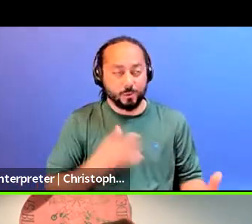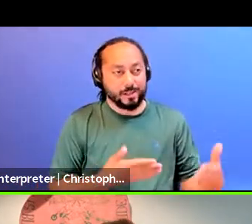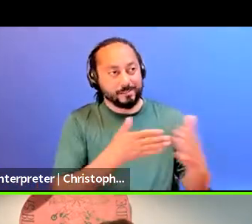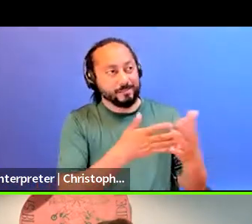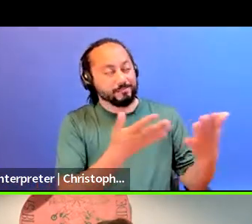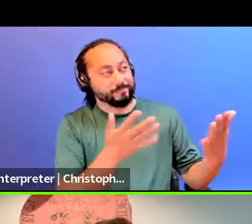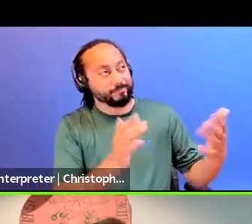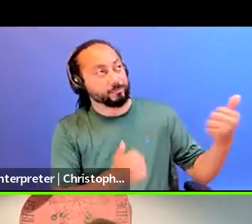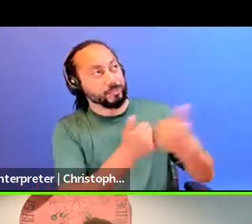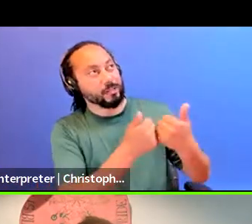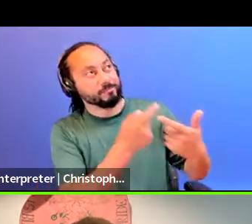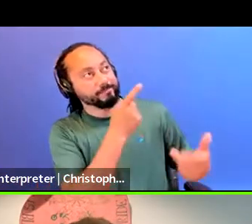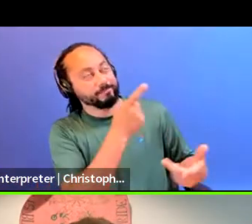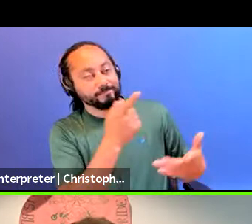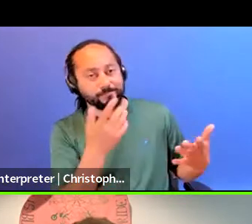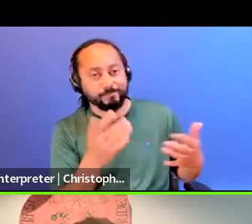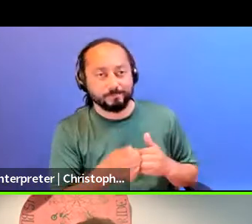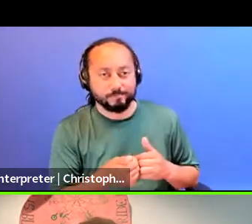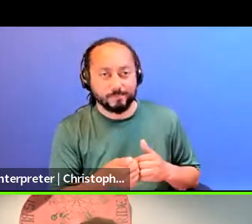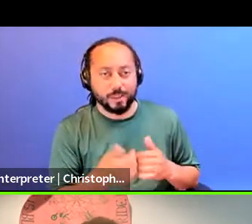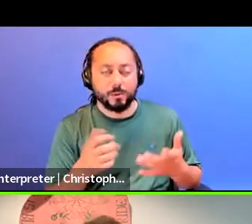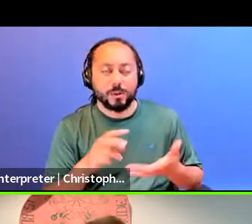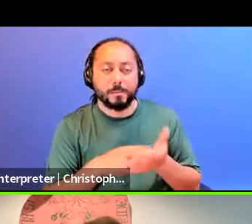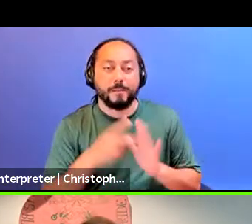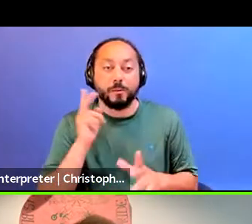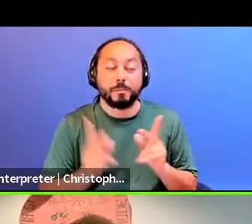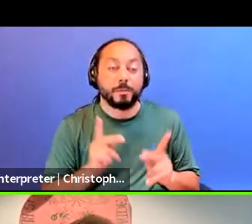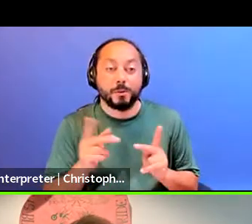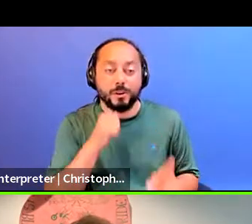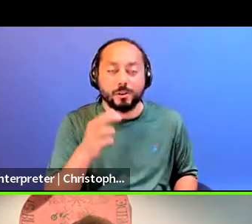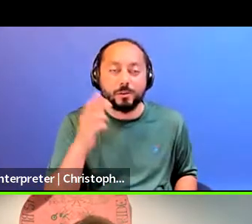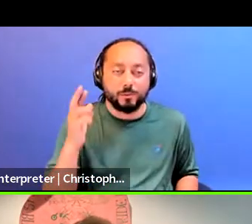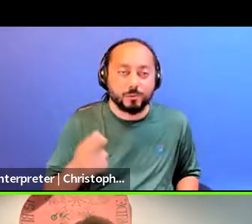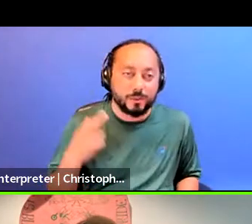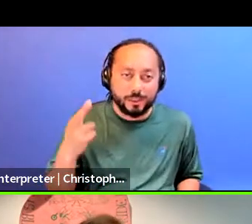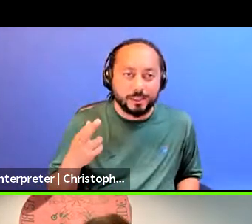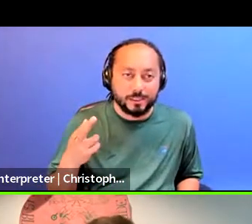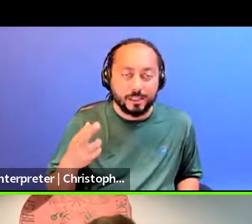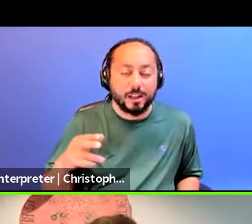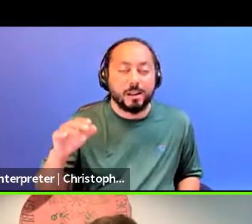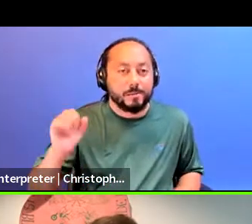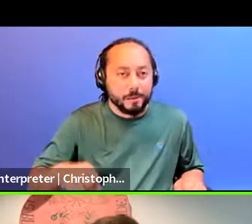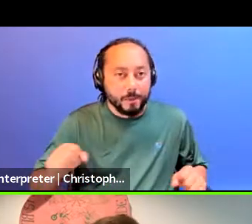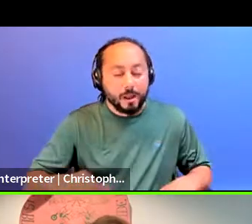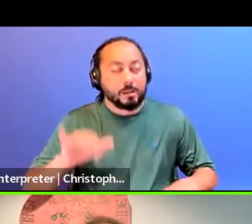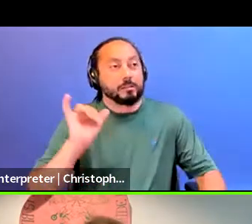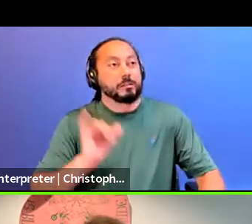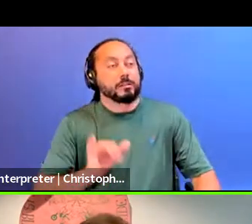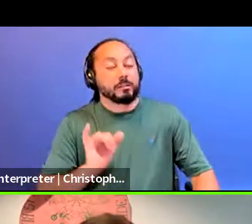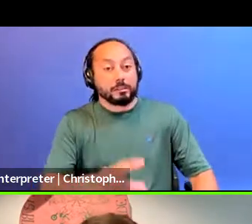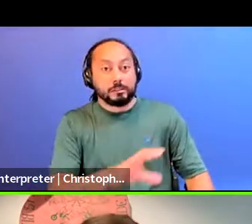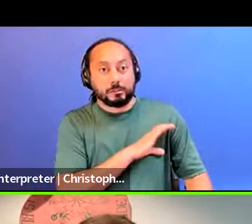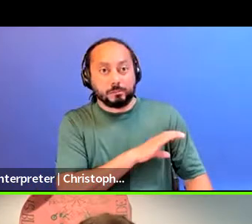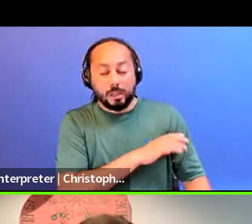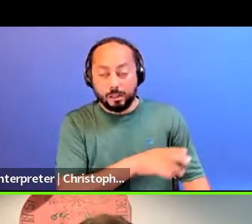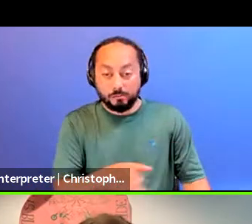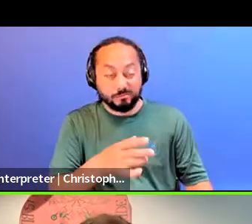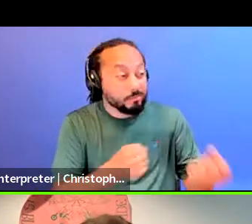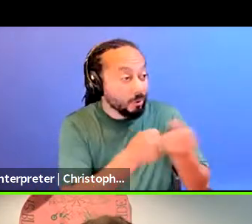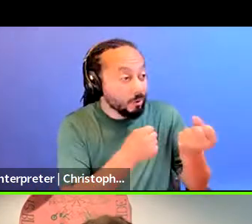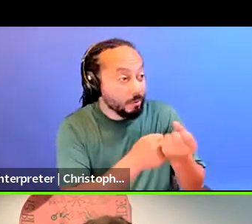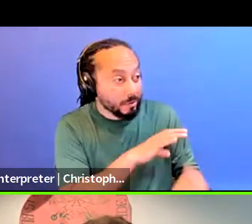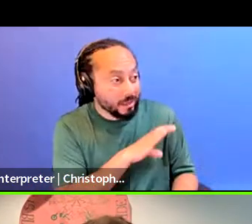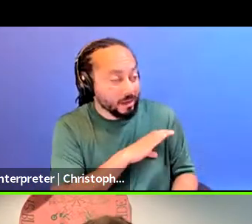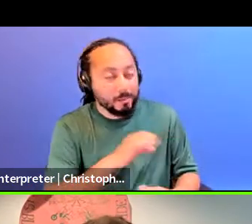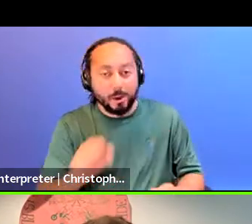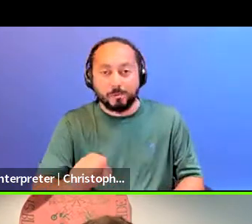what this might mean for people who didn't realize that who didn't realize that they might find themselves on the wrong side of the police when they may have supported policing in